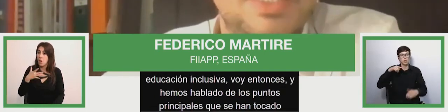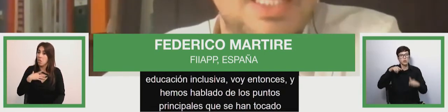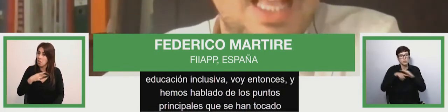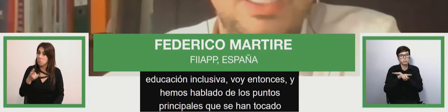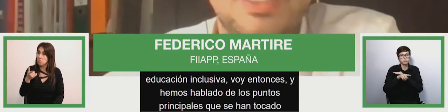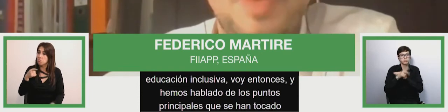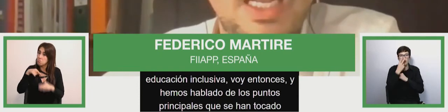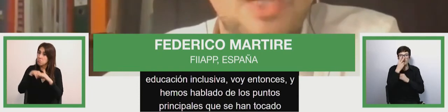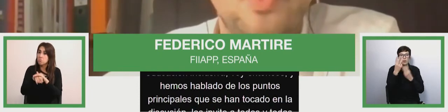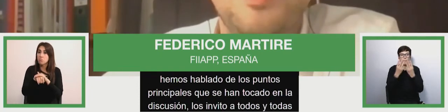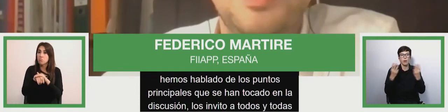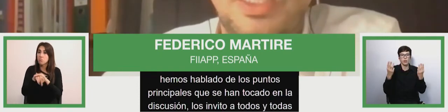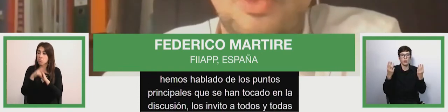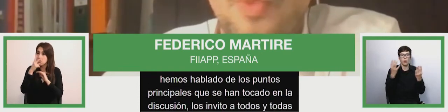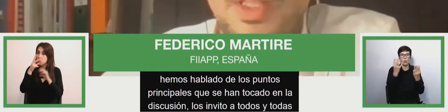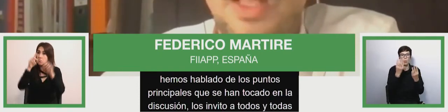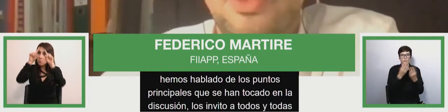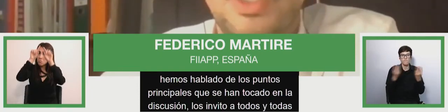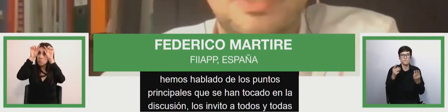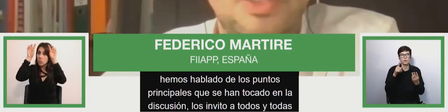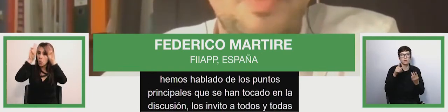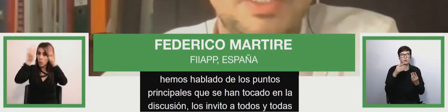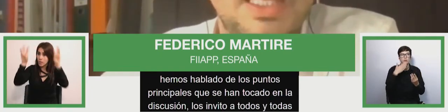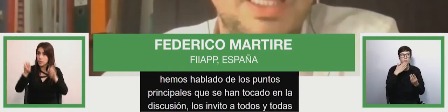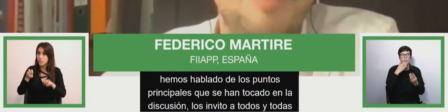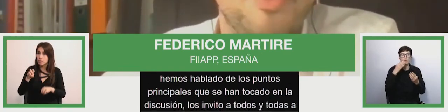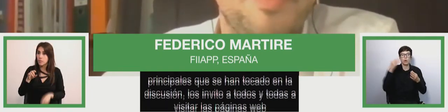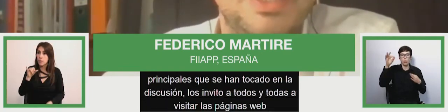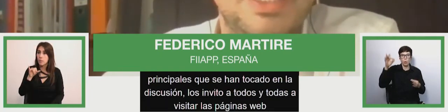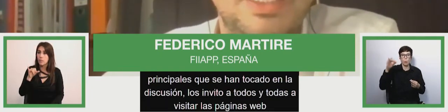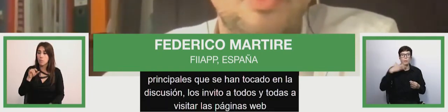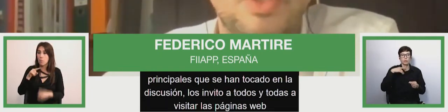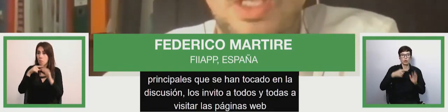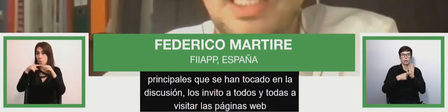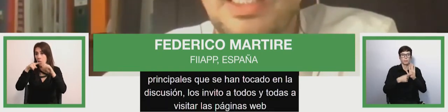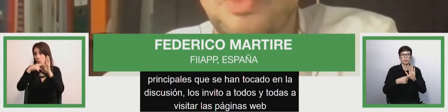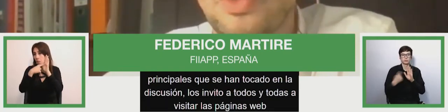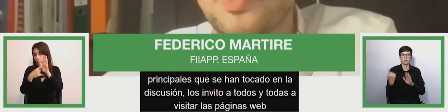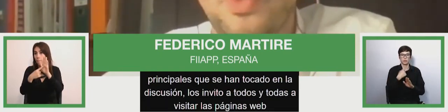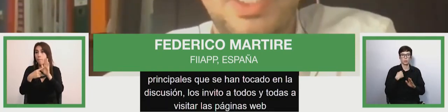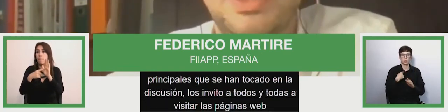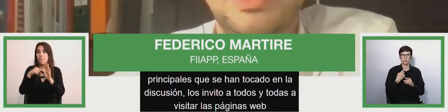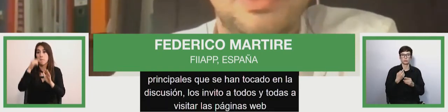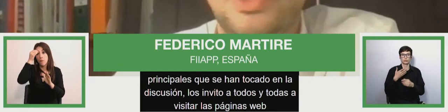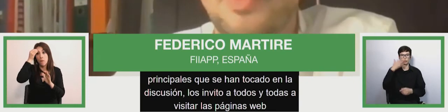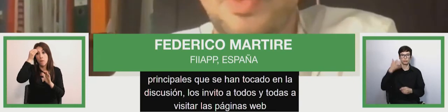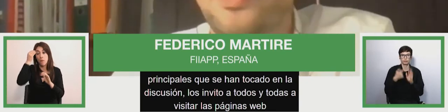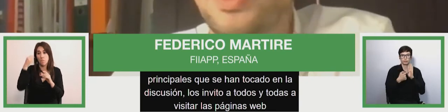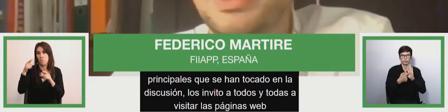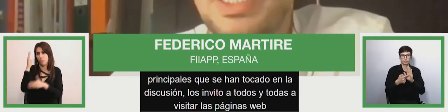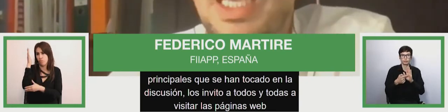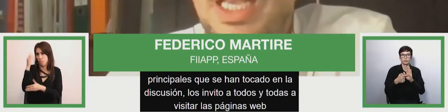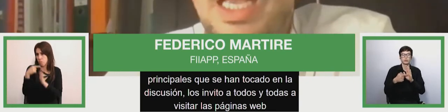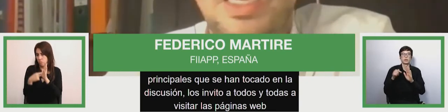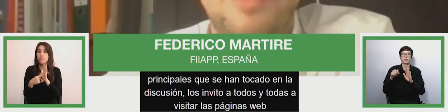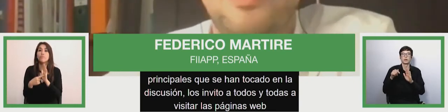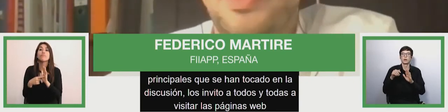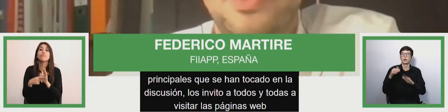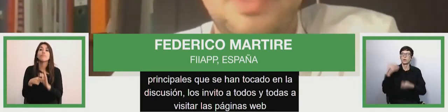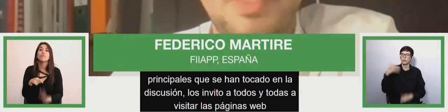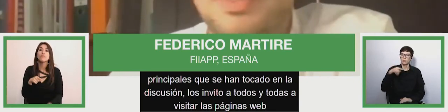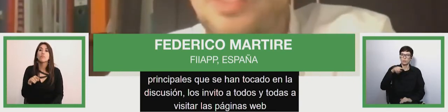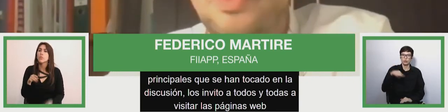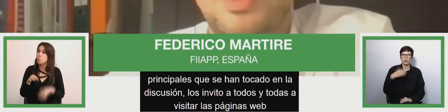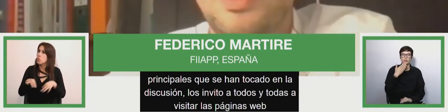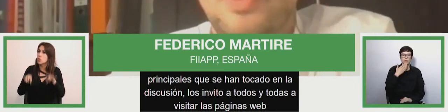visit the web pages and the documentation that's been presented by our expose the